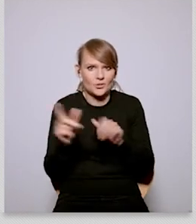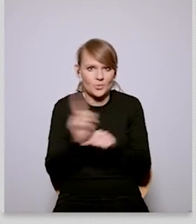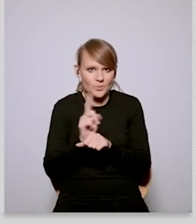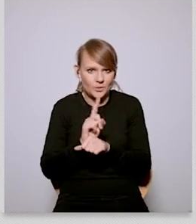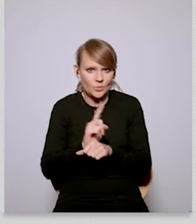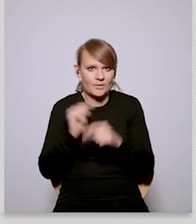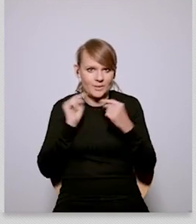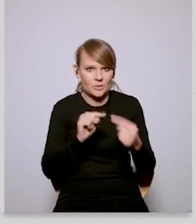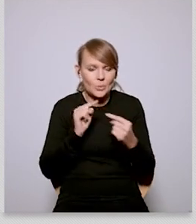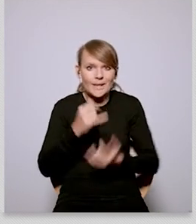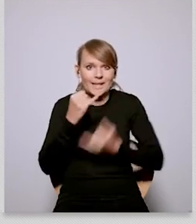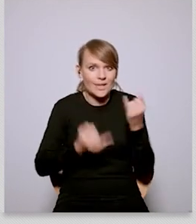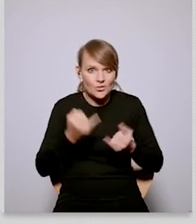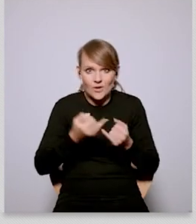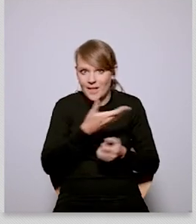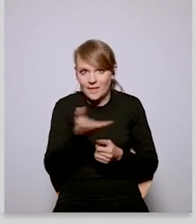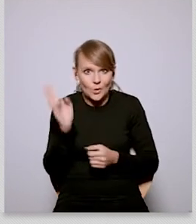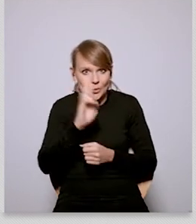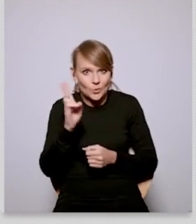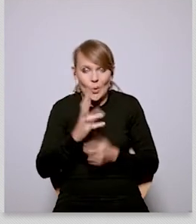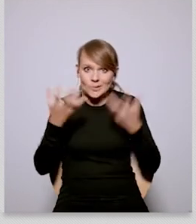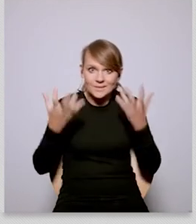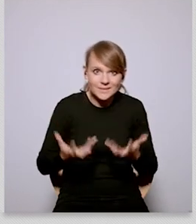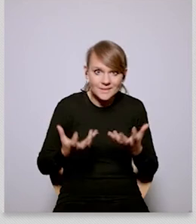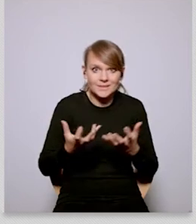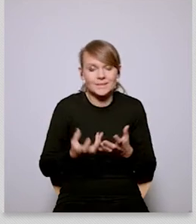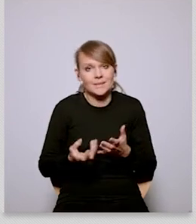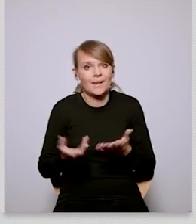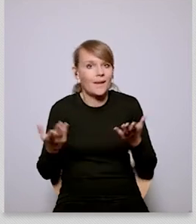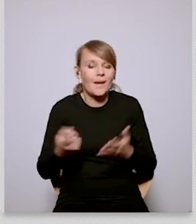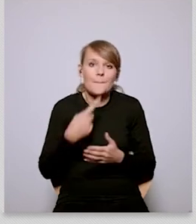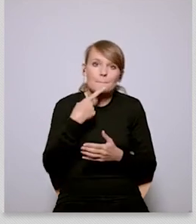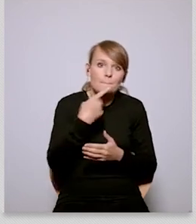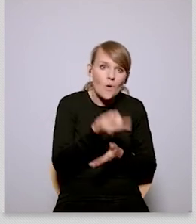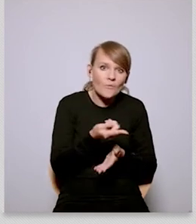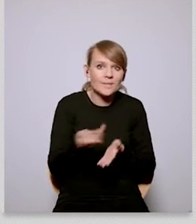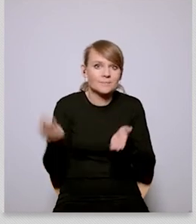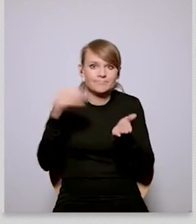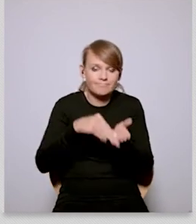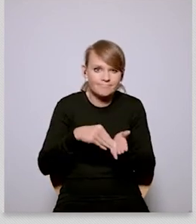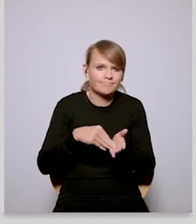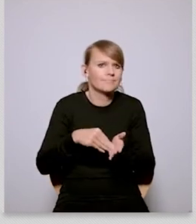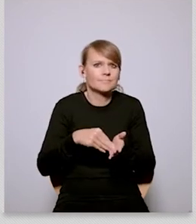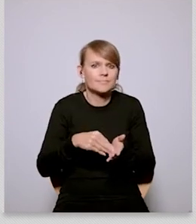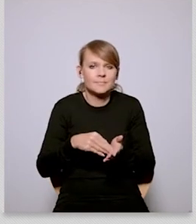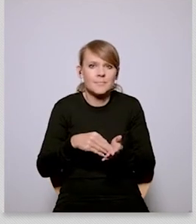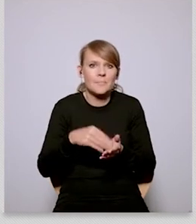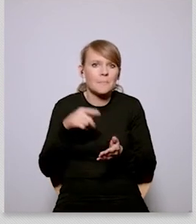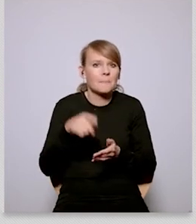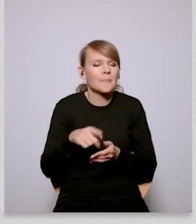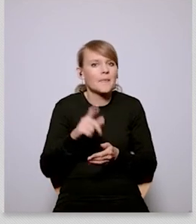minutes left so if anyone ladies and gentlemen would like to take the floor